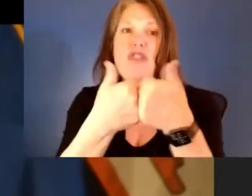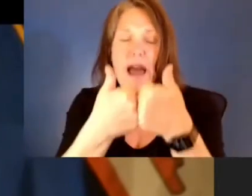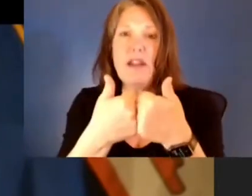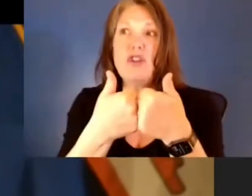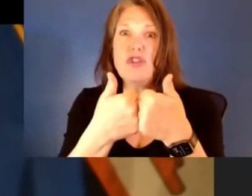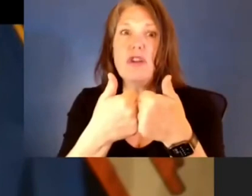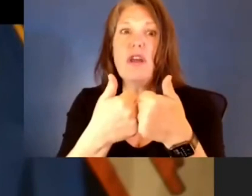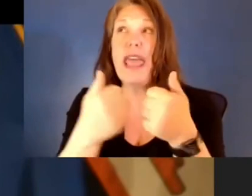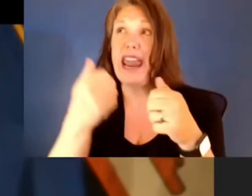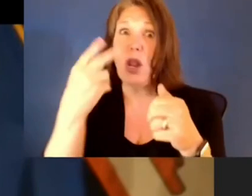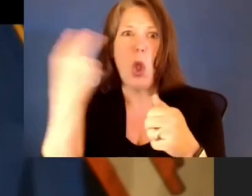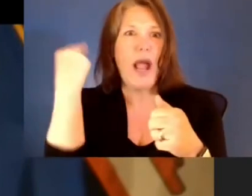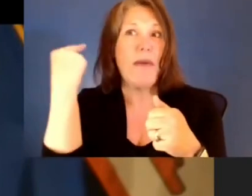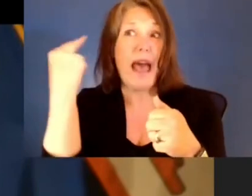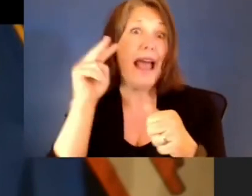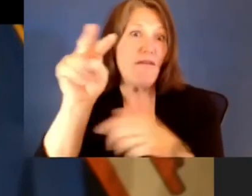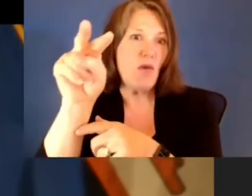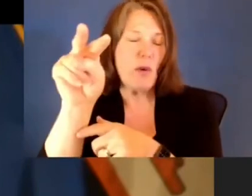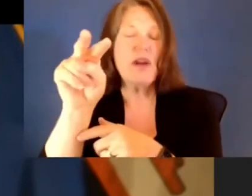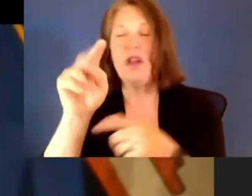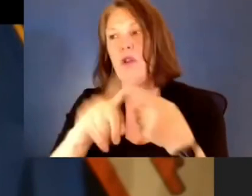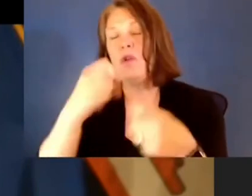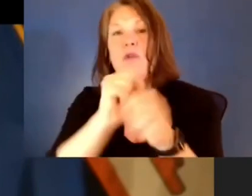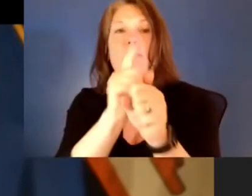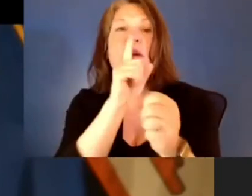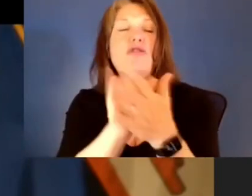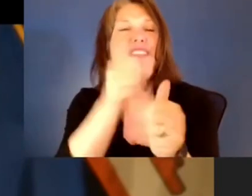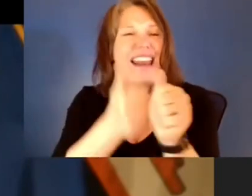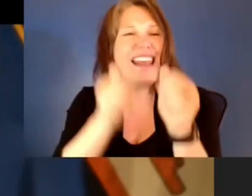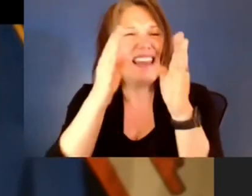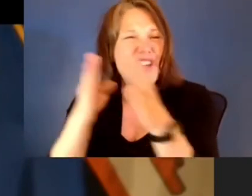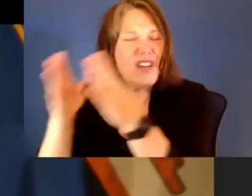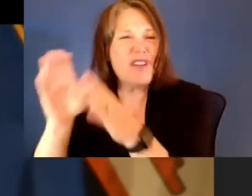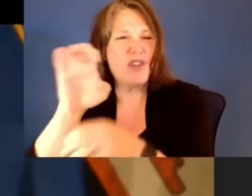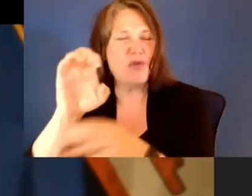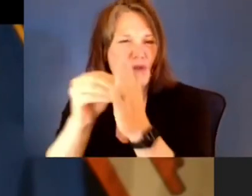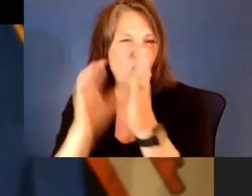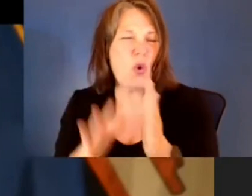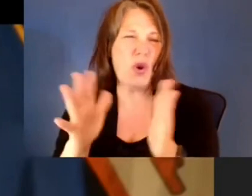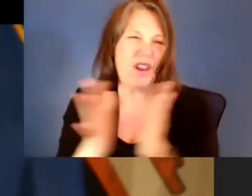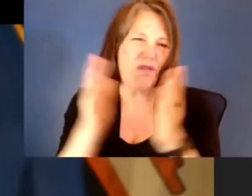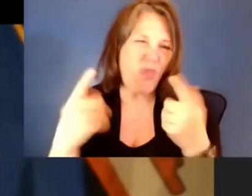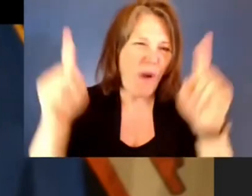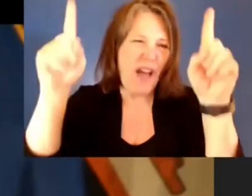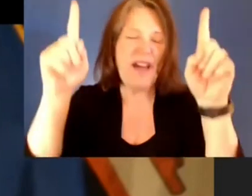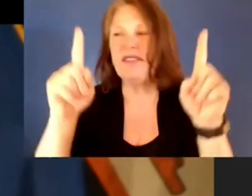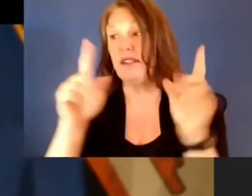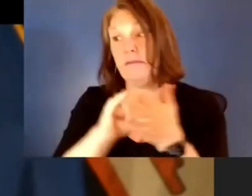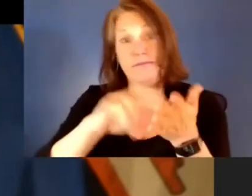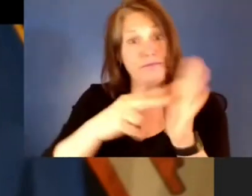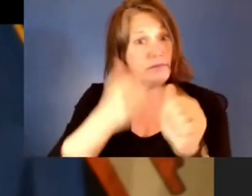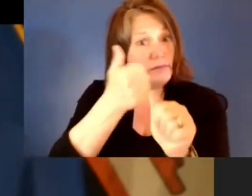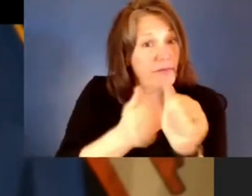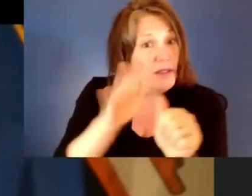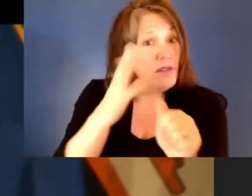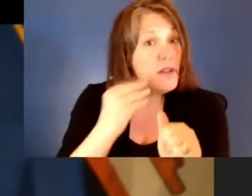education system to ensure that each individual student thrives. This means that each and every student's educational experience values who they are